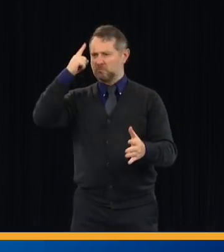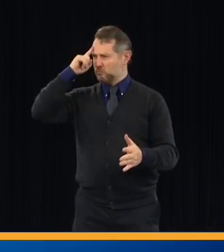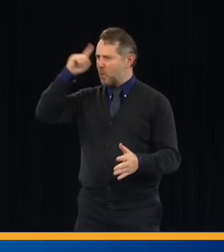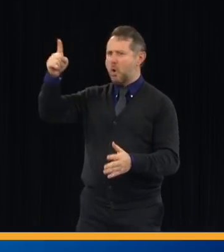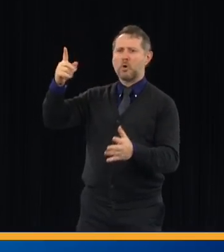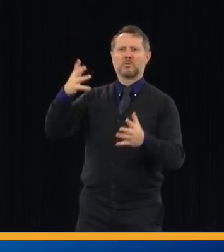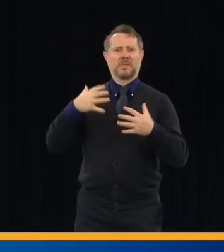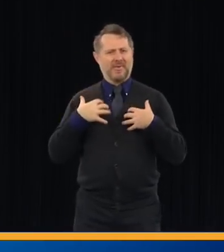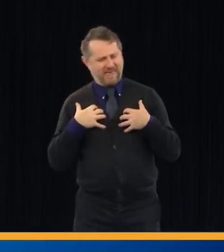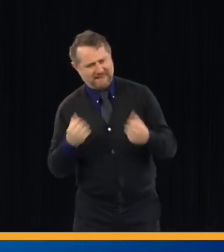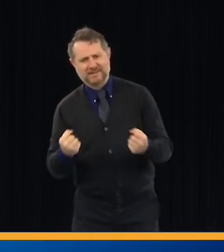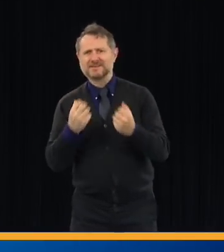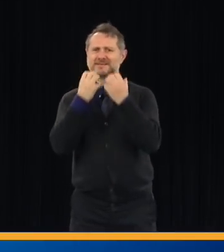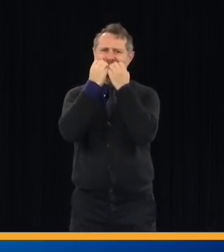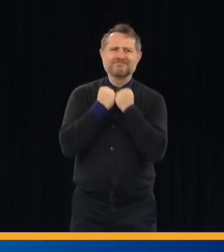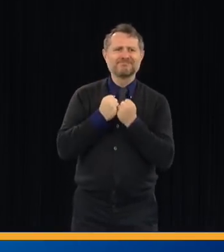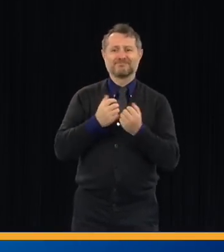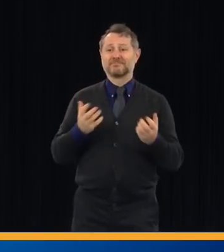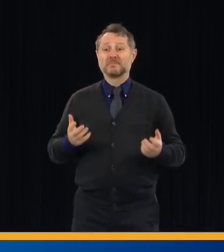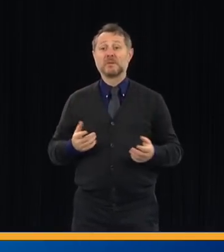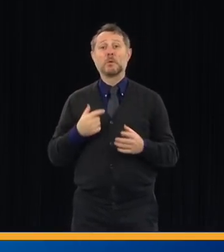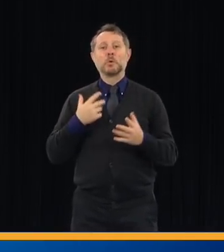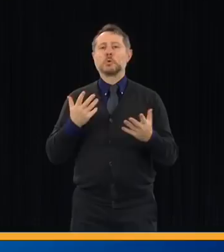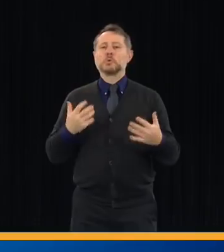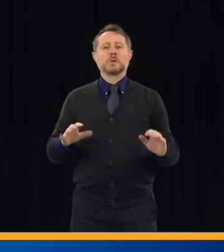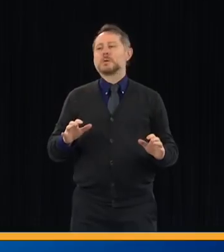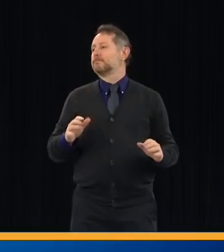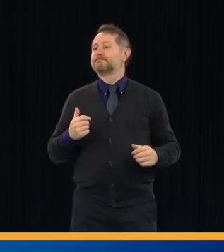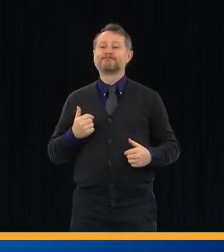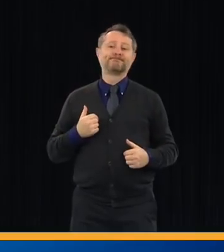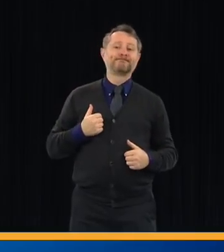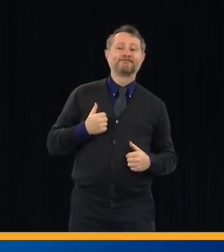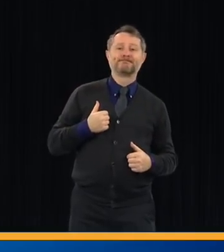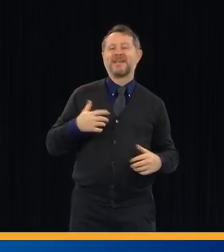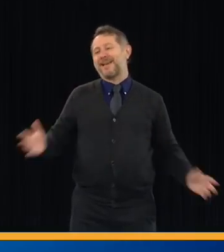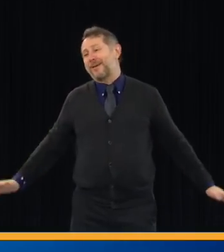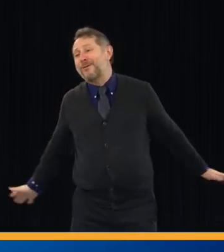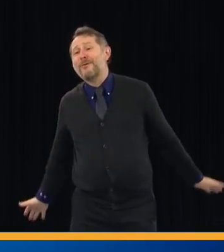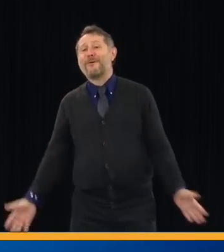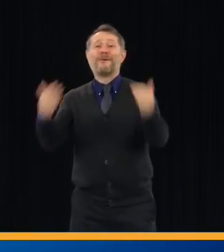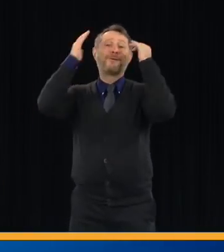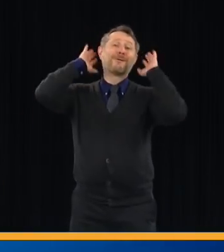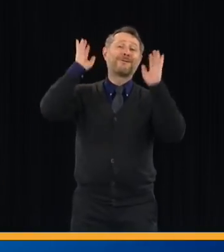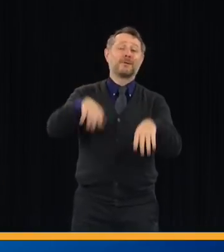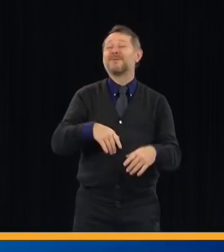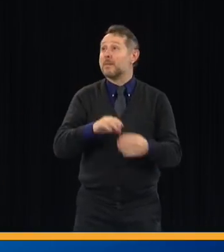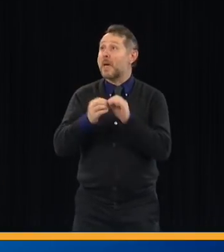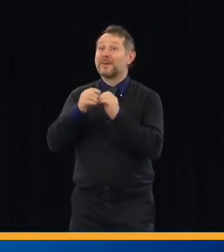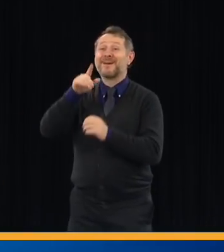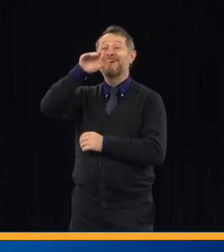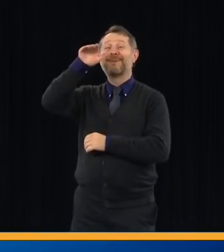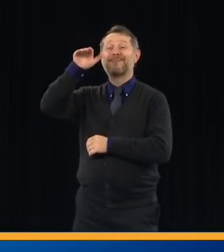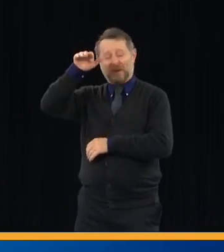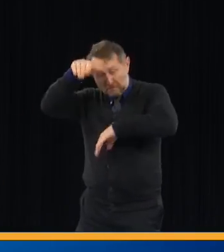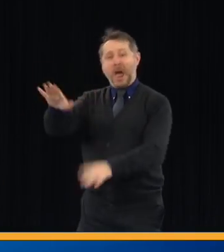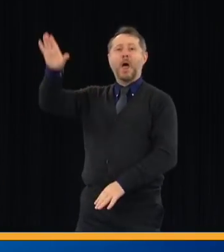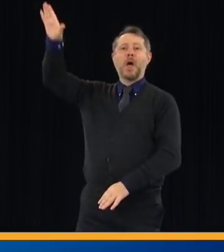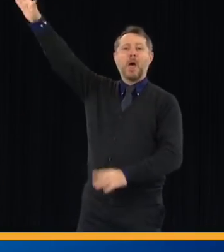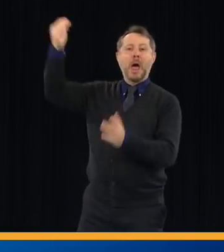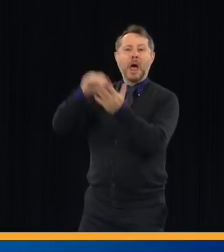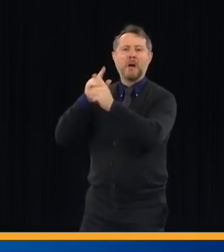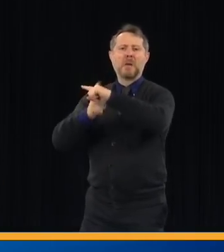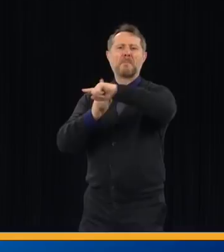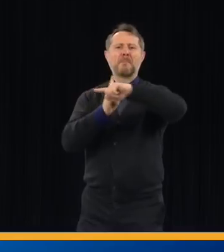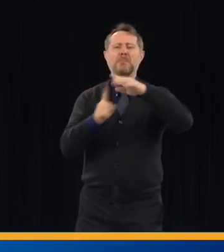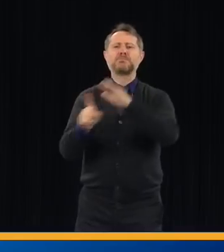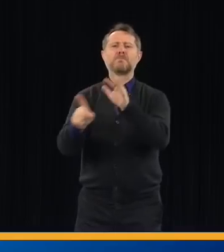The last thing we want to see is an uptick in that infection rate and an uptick in those numbers that we worked so hard